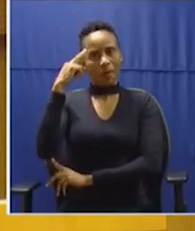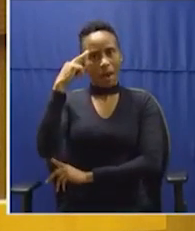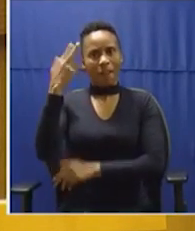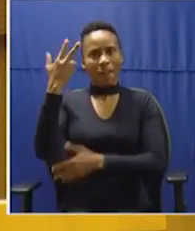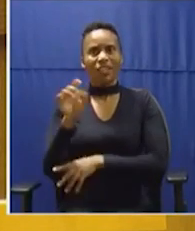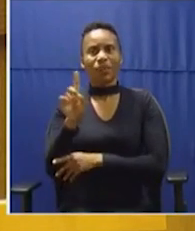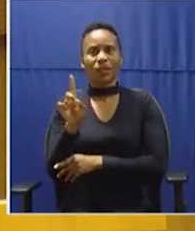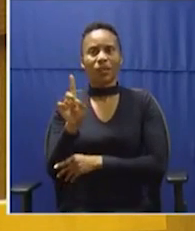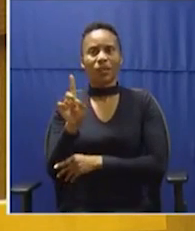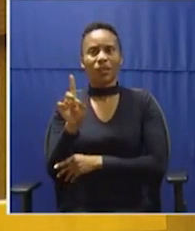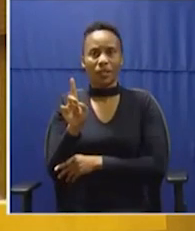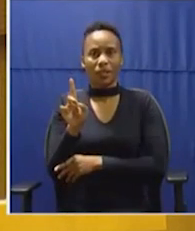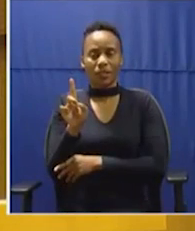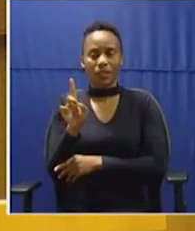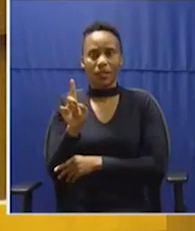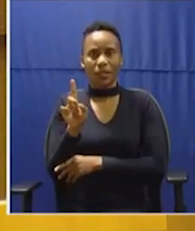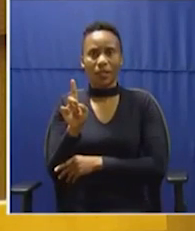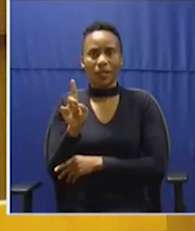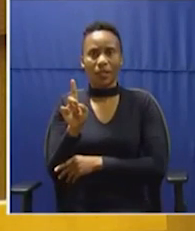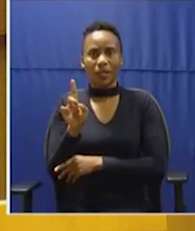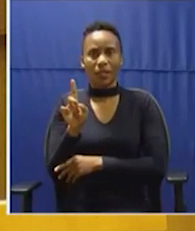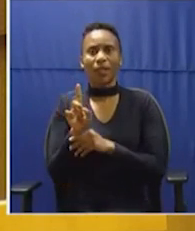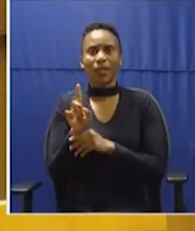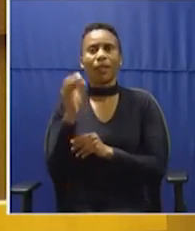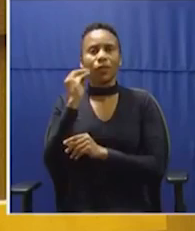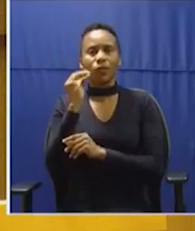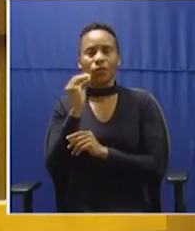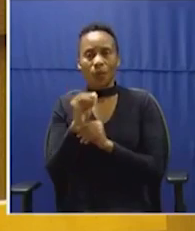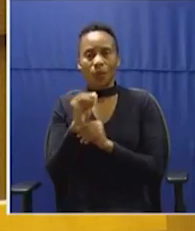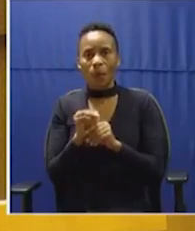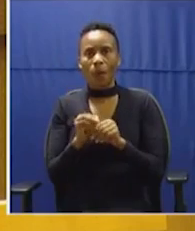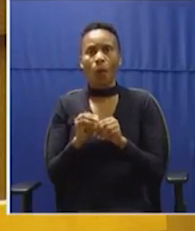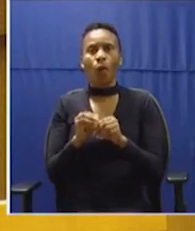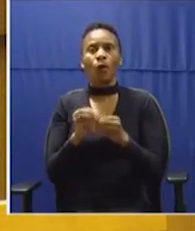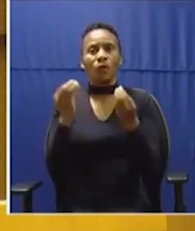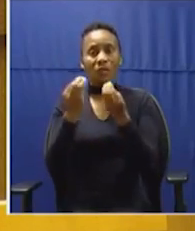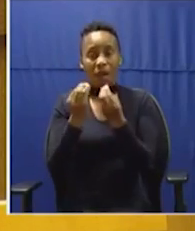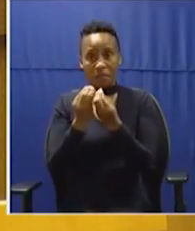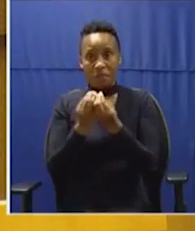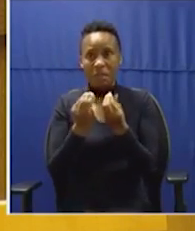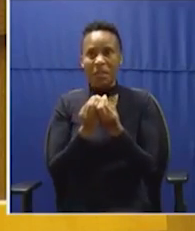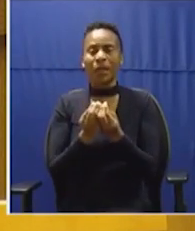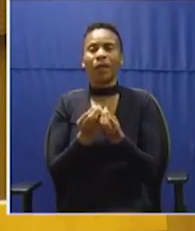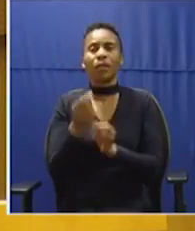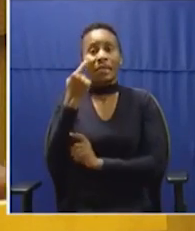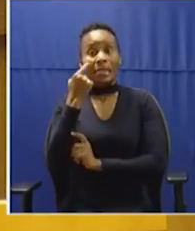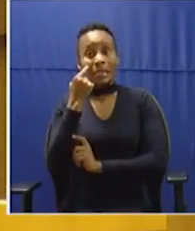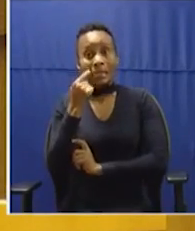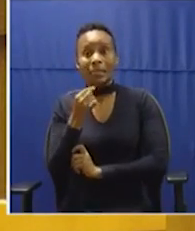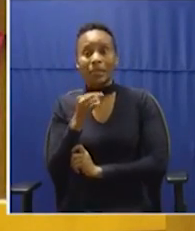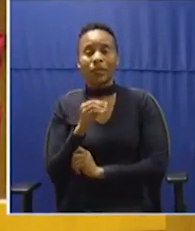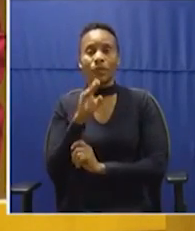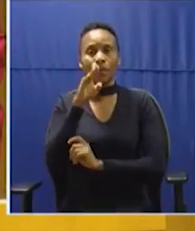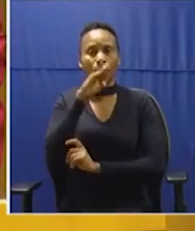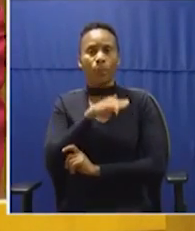sages say that, you know, imitation is the most sincere but utmost form of flattery. So we are